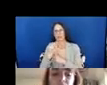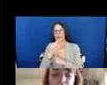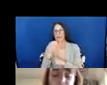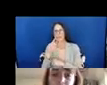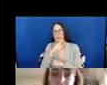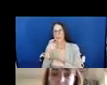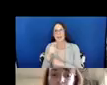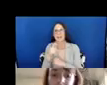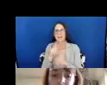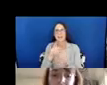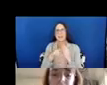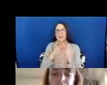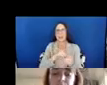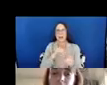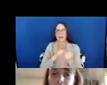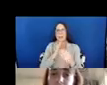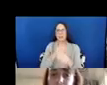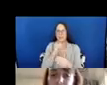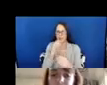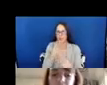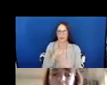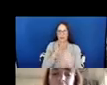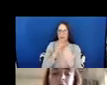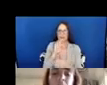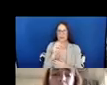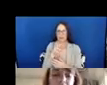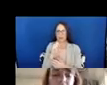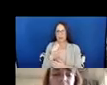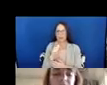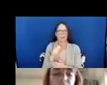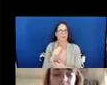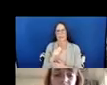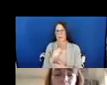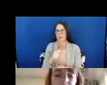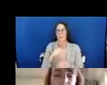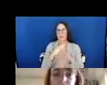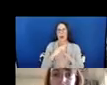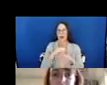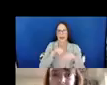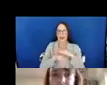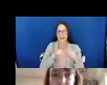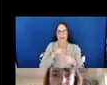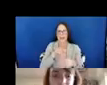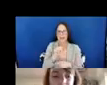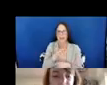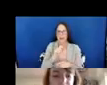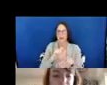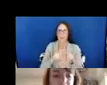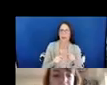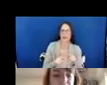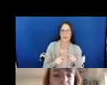not directly address the factors barring access to care, but rather seek to bridge some existing gaps.